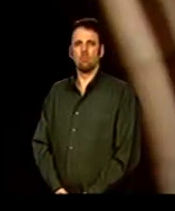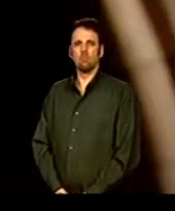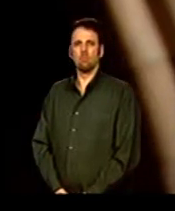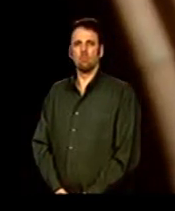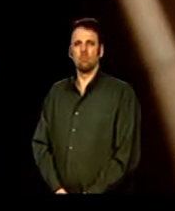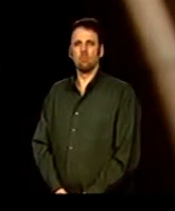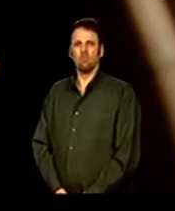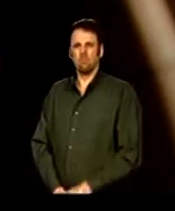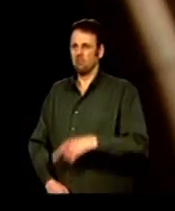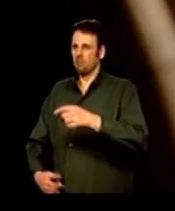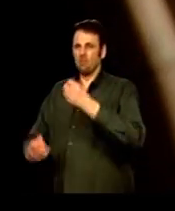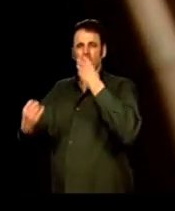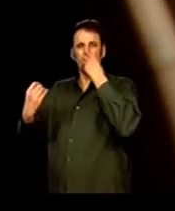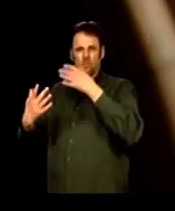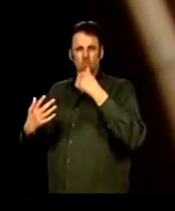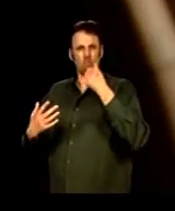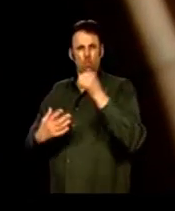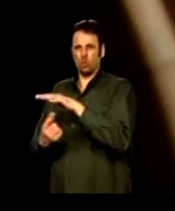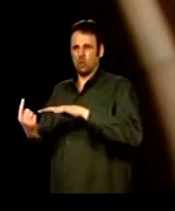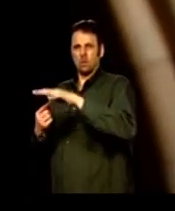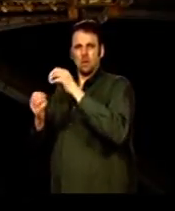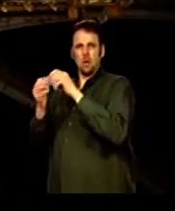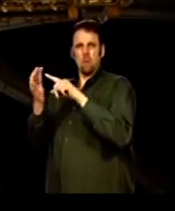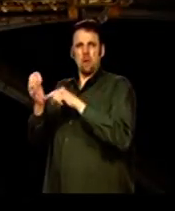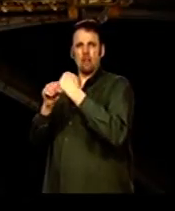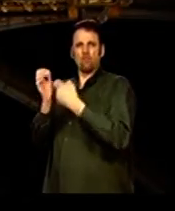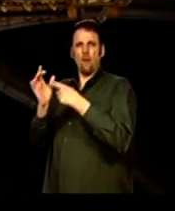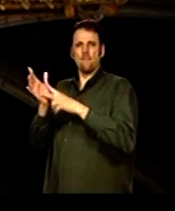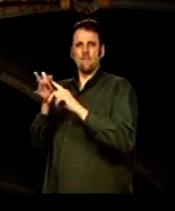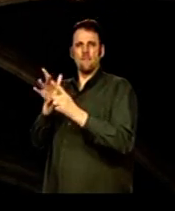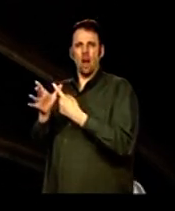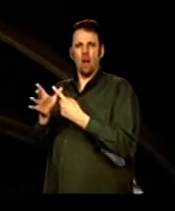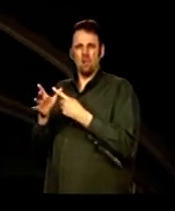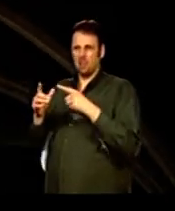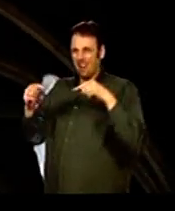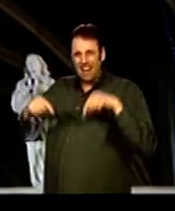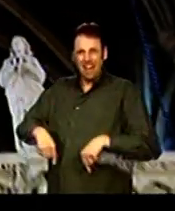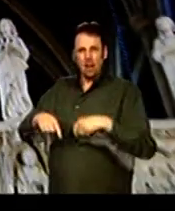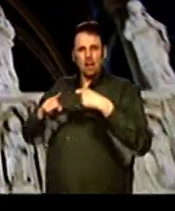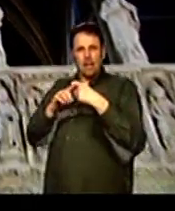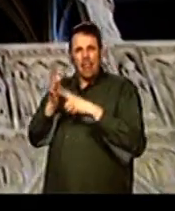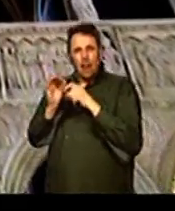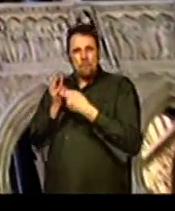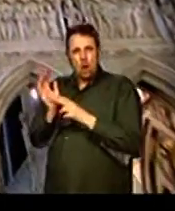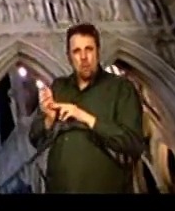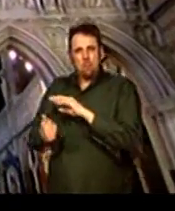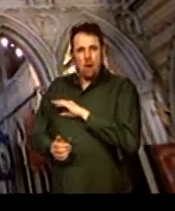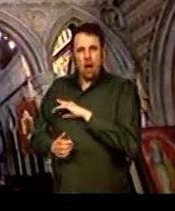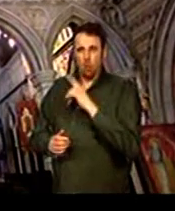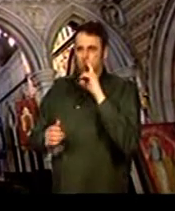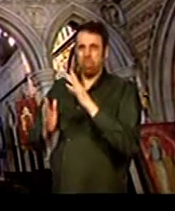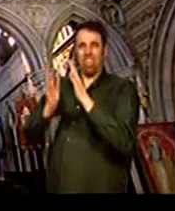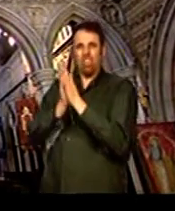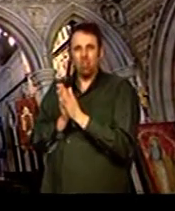This magnificent building would grace Belgravia, but it's here in Kilburn Park. It may look like a cathedral,